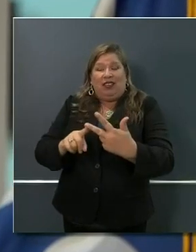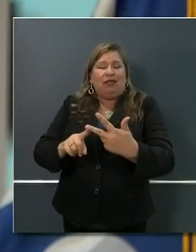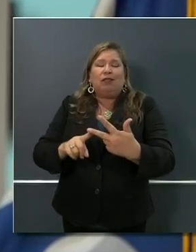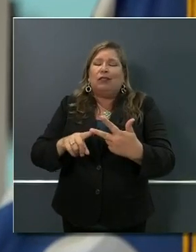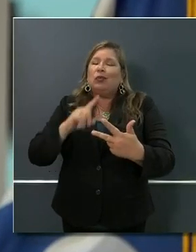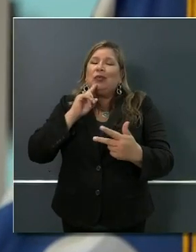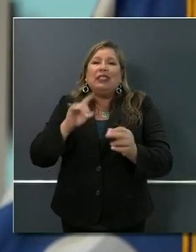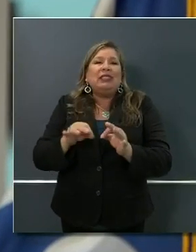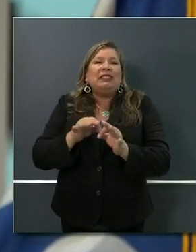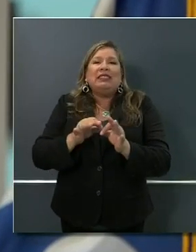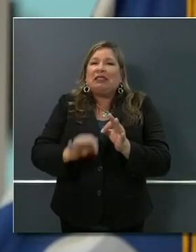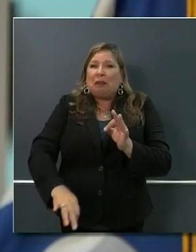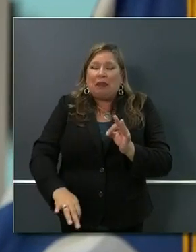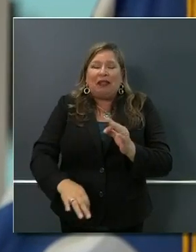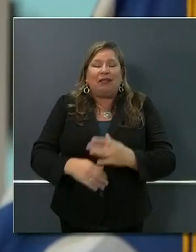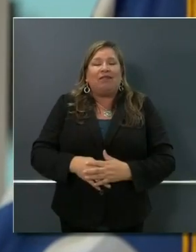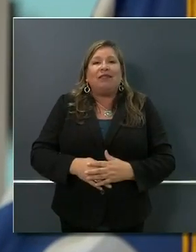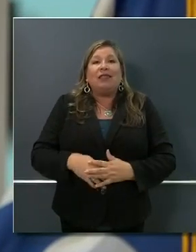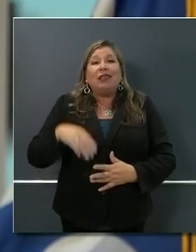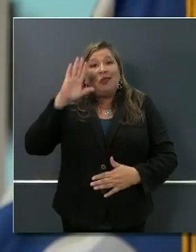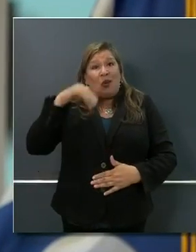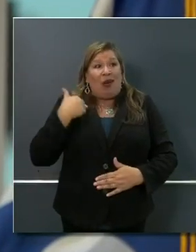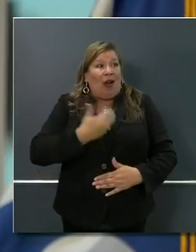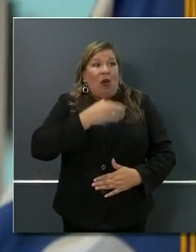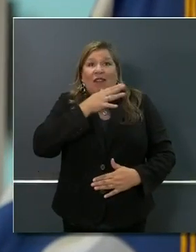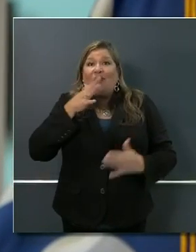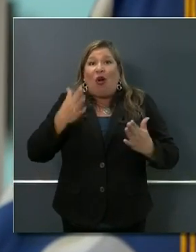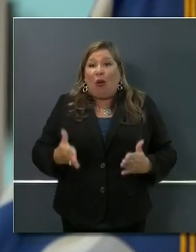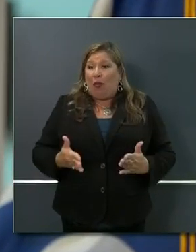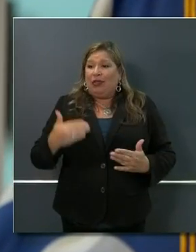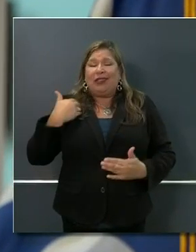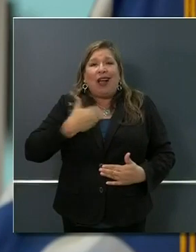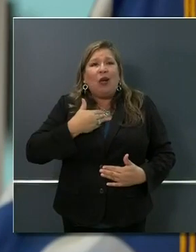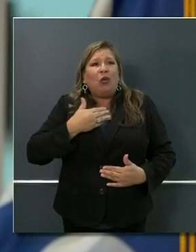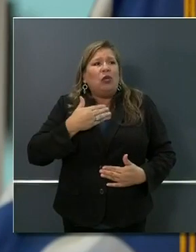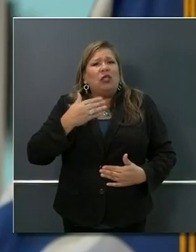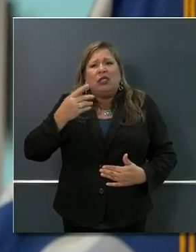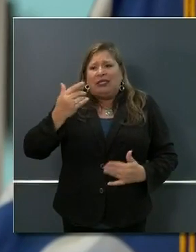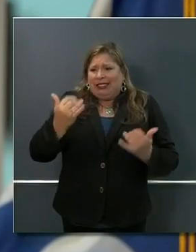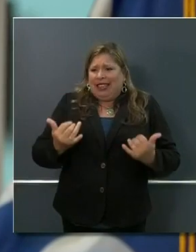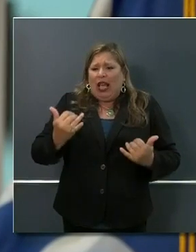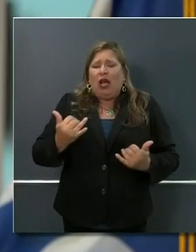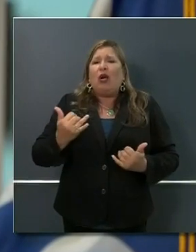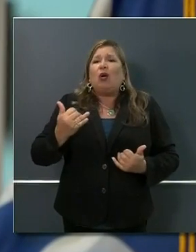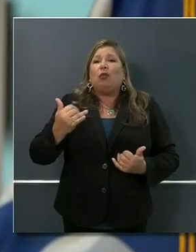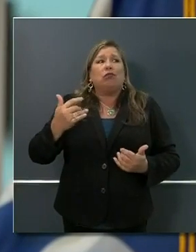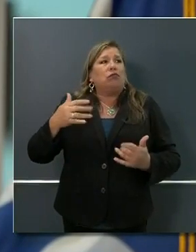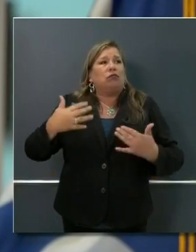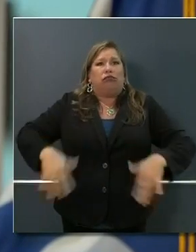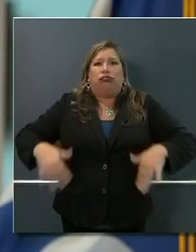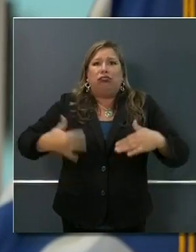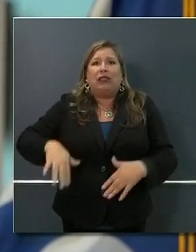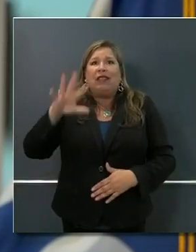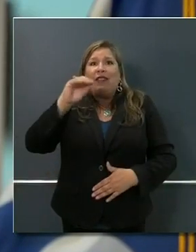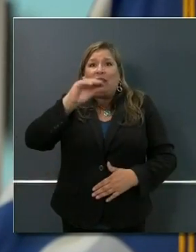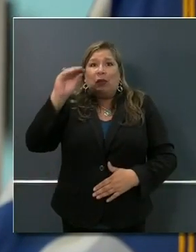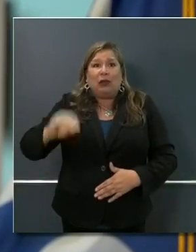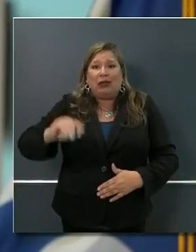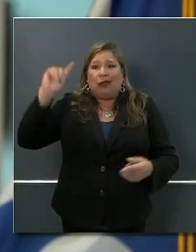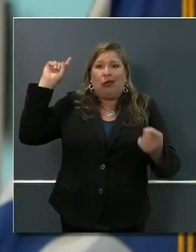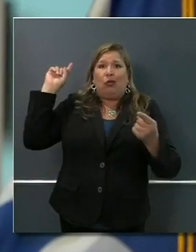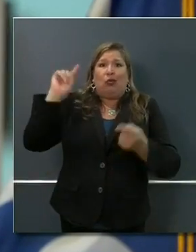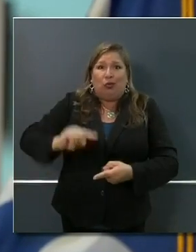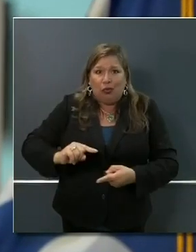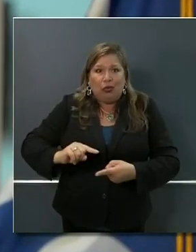our farmers, our ranchers, are experiencing about a 50% reduction in demand, which is a jaw